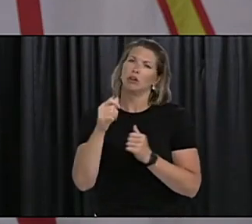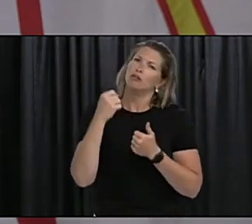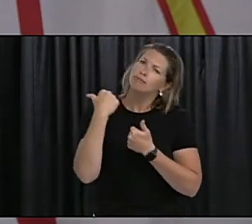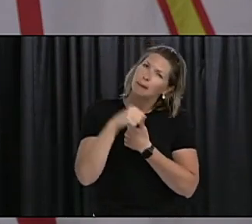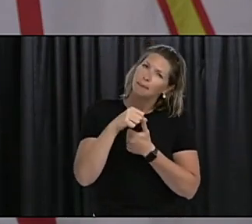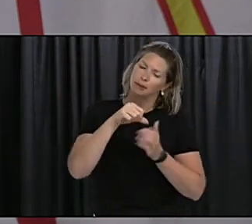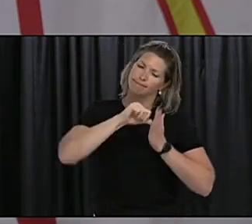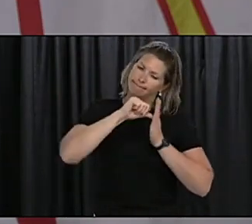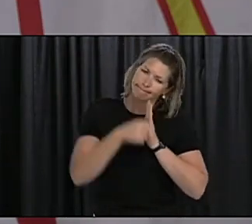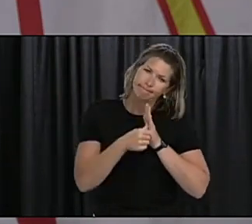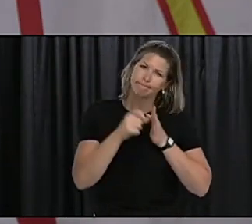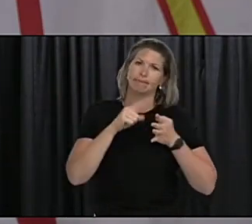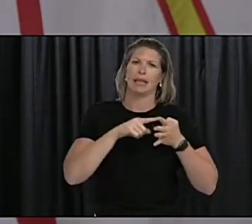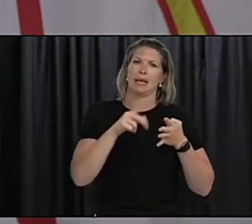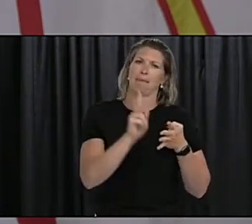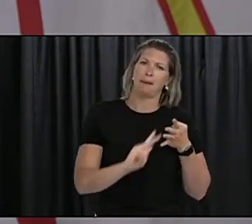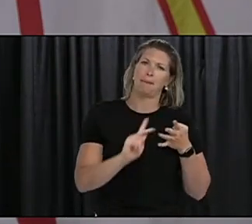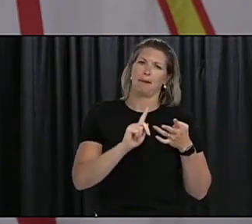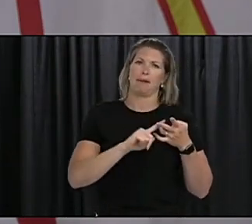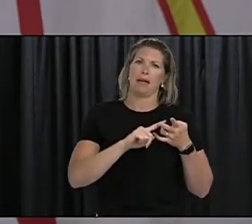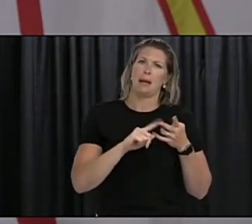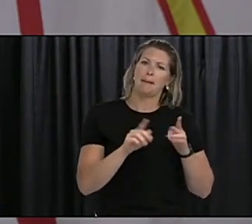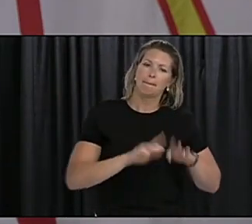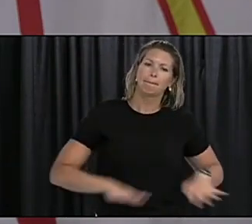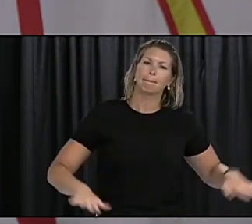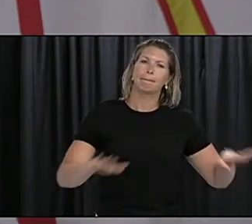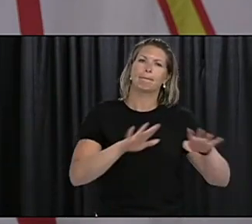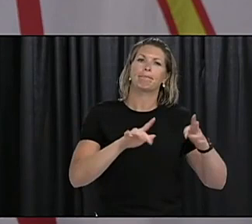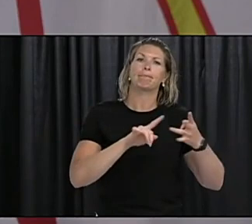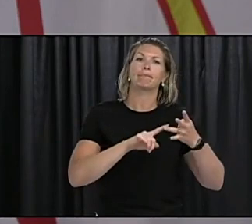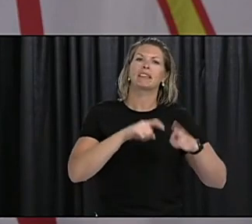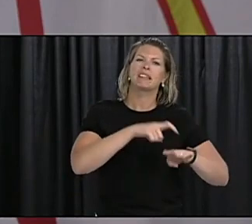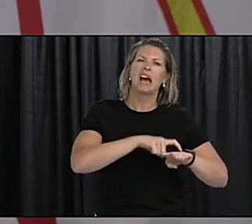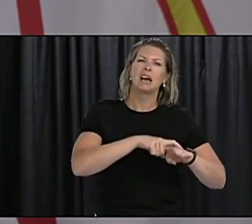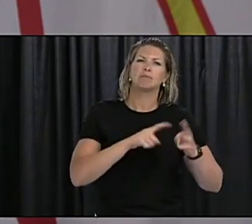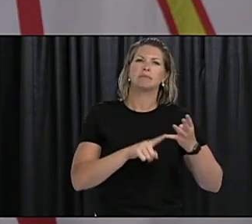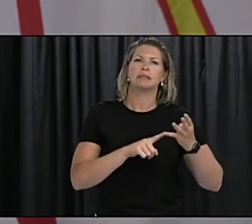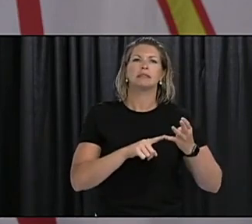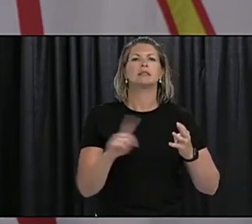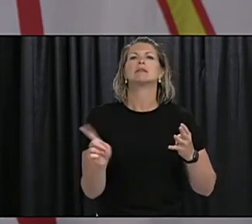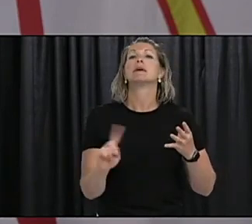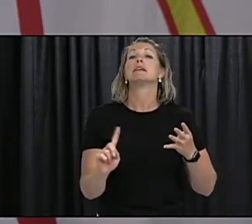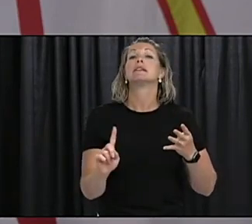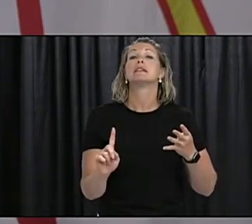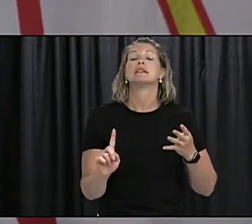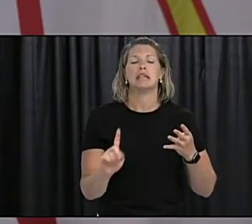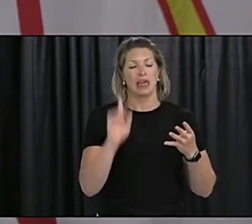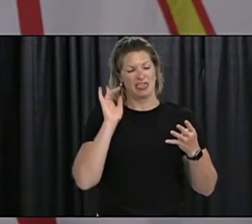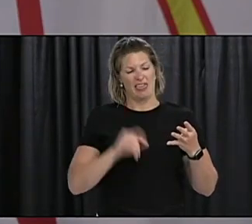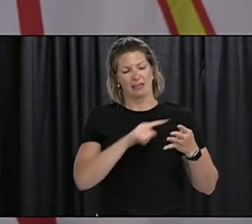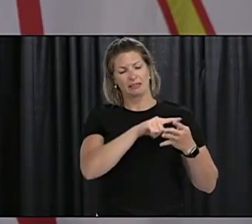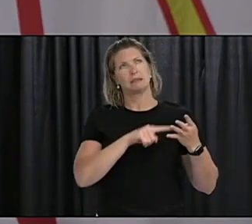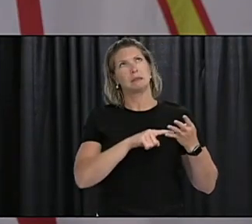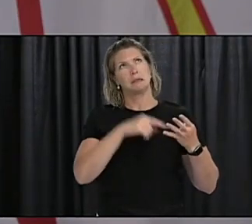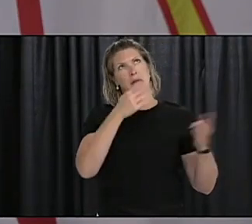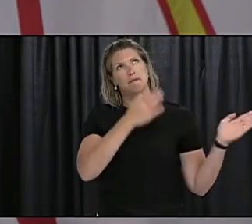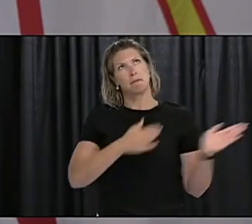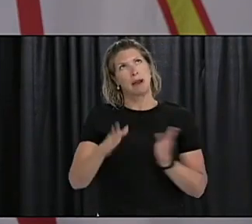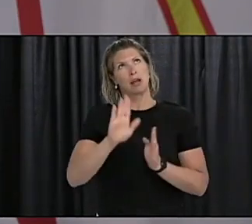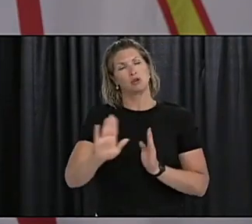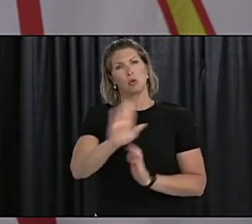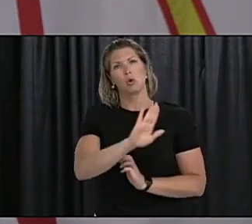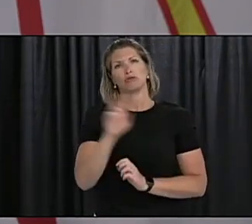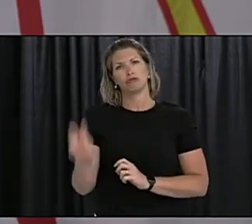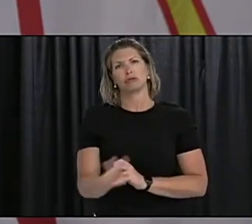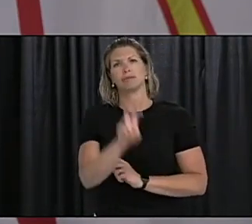space, time, place. Let those words guide you in your activities and your travels this summer. So